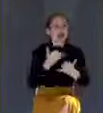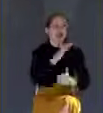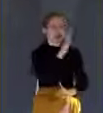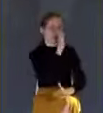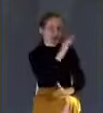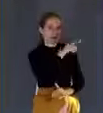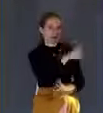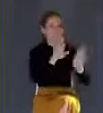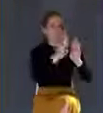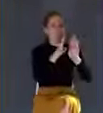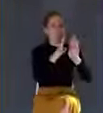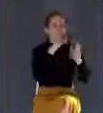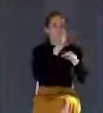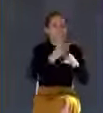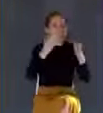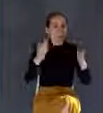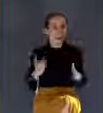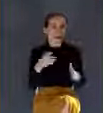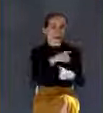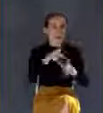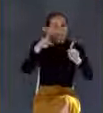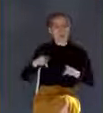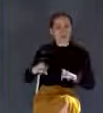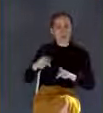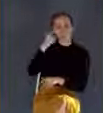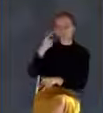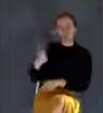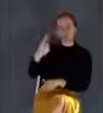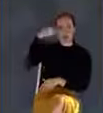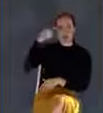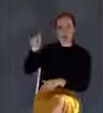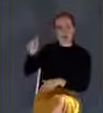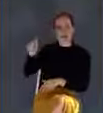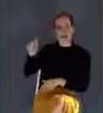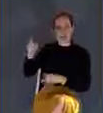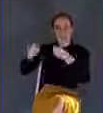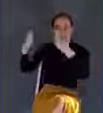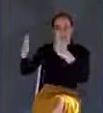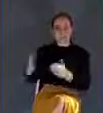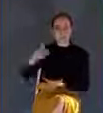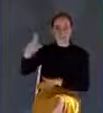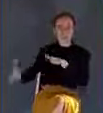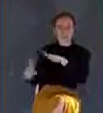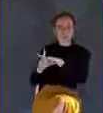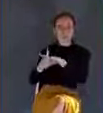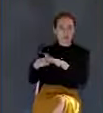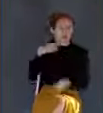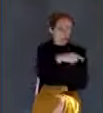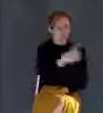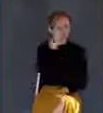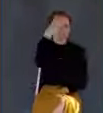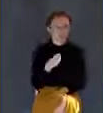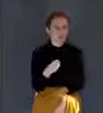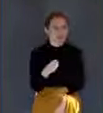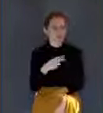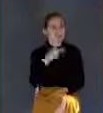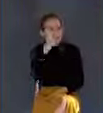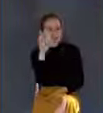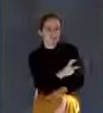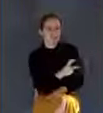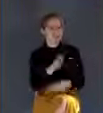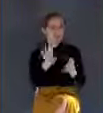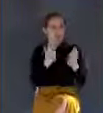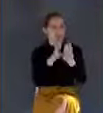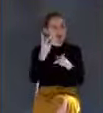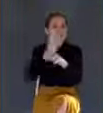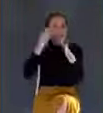he doesn't want the doorkeeper to be asleep. He wants him to be wakeful, watching, ready. You ever